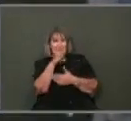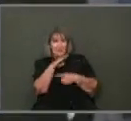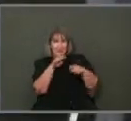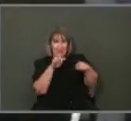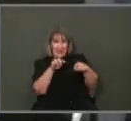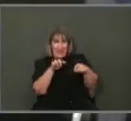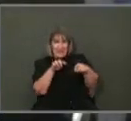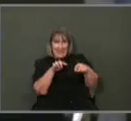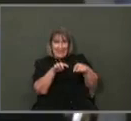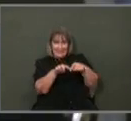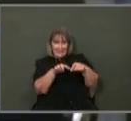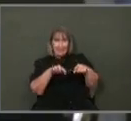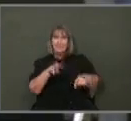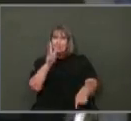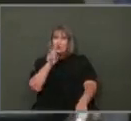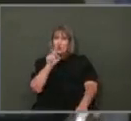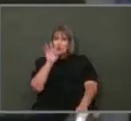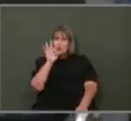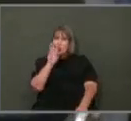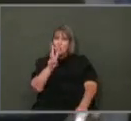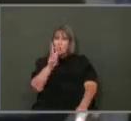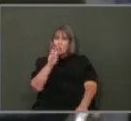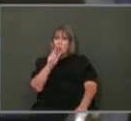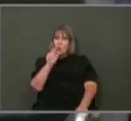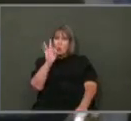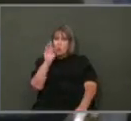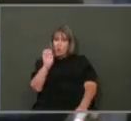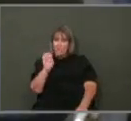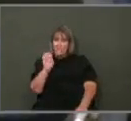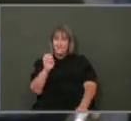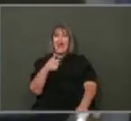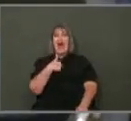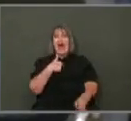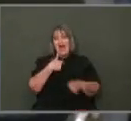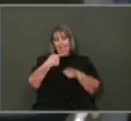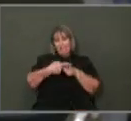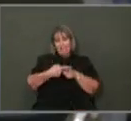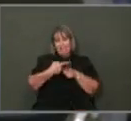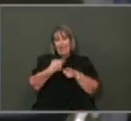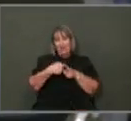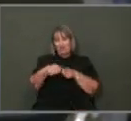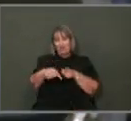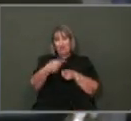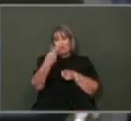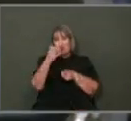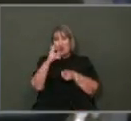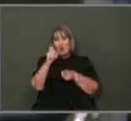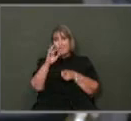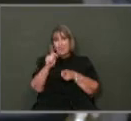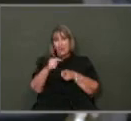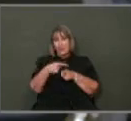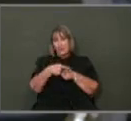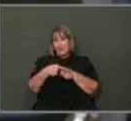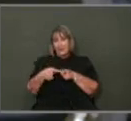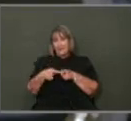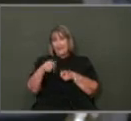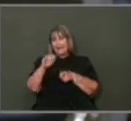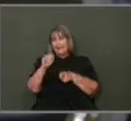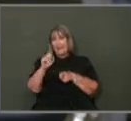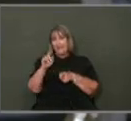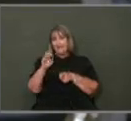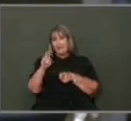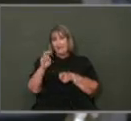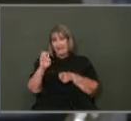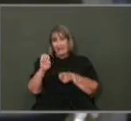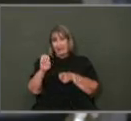stretch. If you know where Wolf Stadium is at, okay, so I'm right here on Herbert, Herbert and Castorville Road, right before you hit